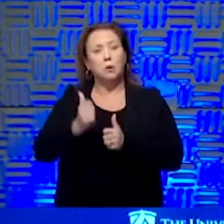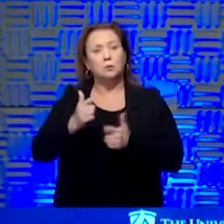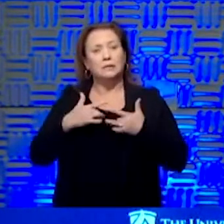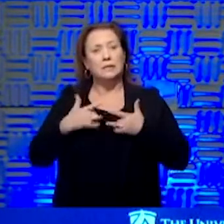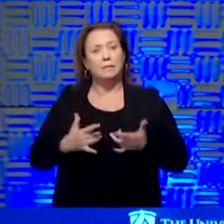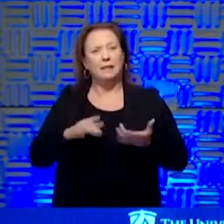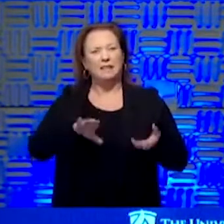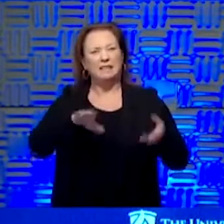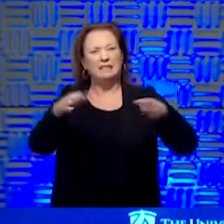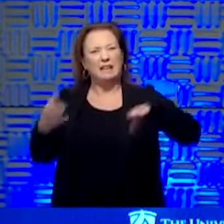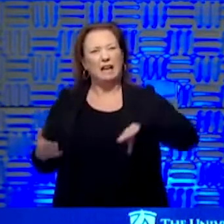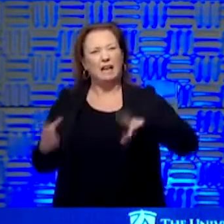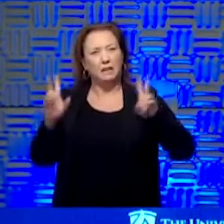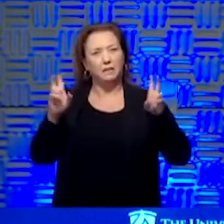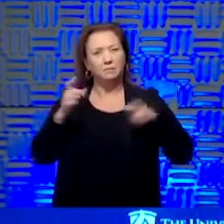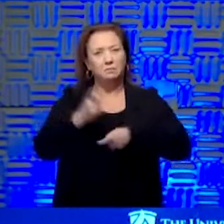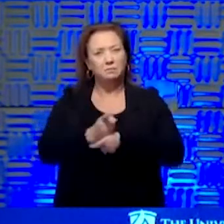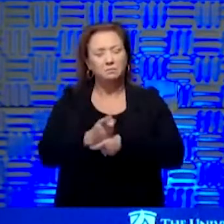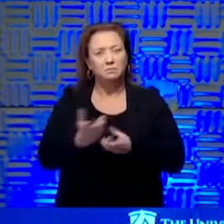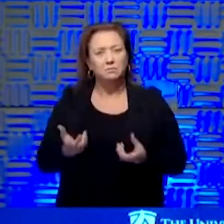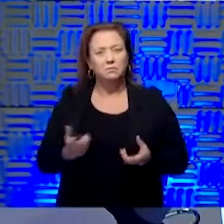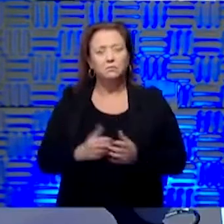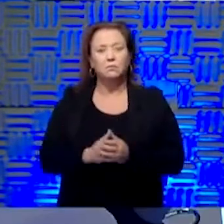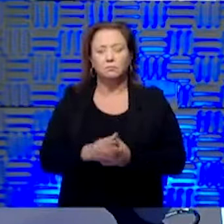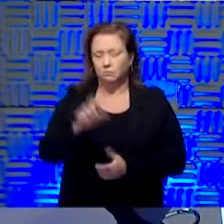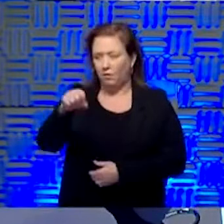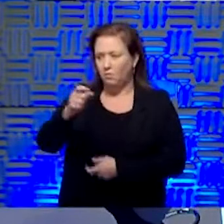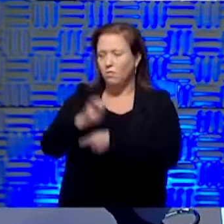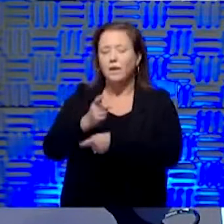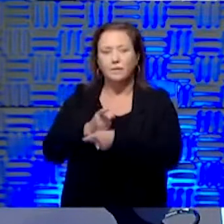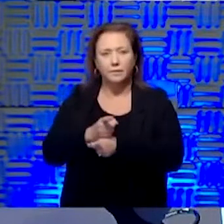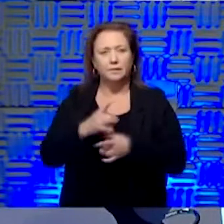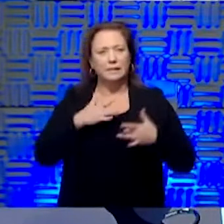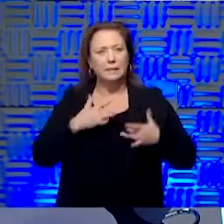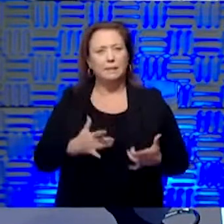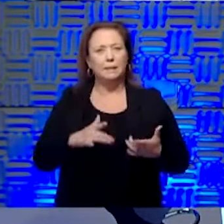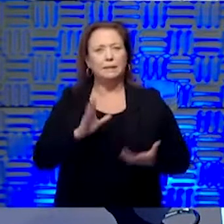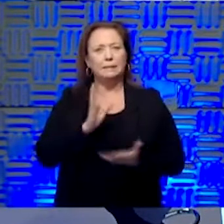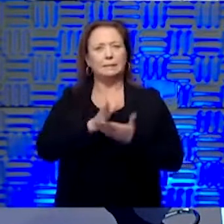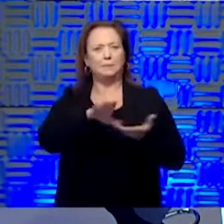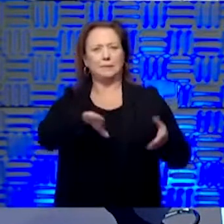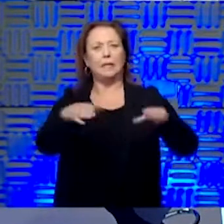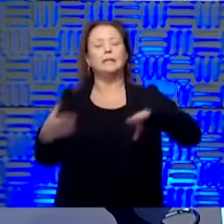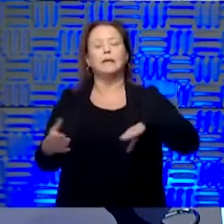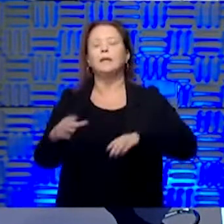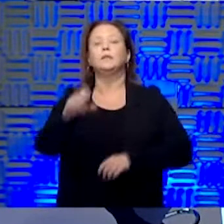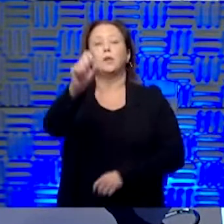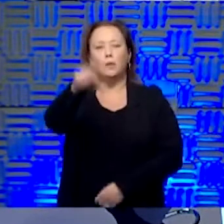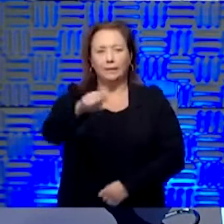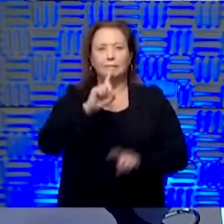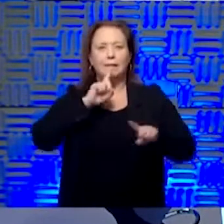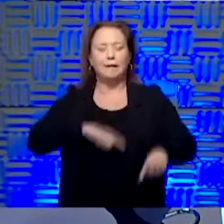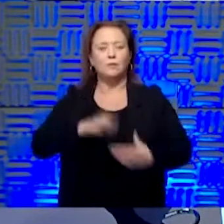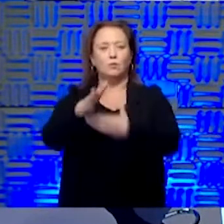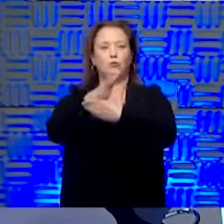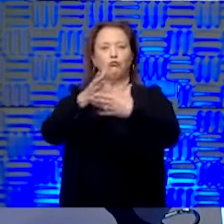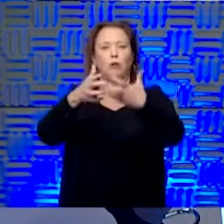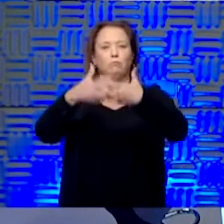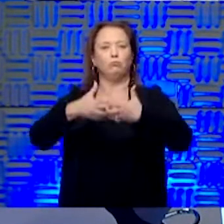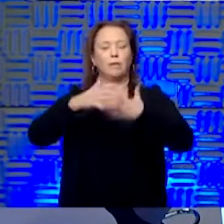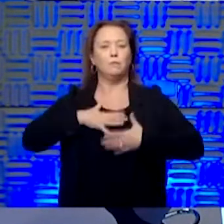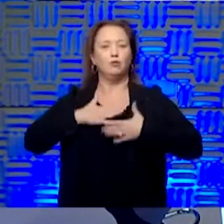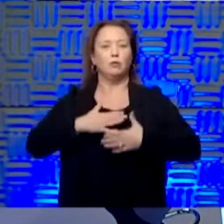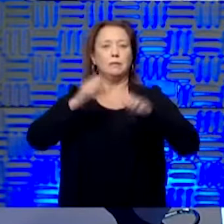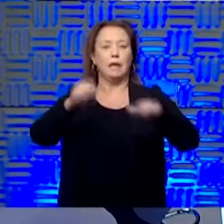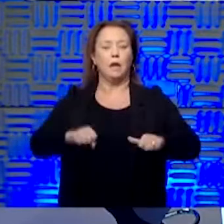begin to die out, Dana. when the epidemic stops, yeah. Yeah. Absolutely. So, yes, we'll share ventilators between hospitals. We're hoping the